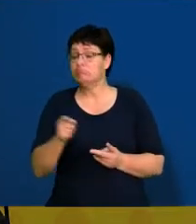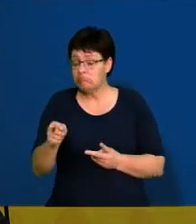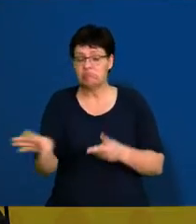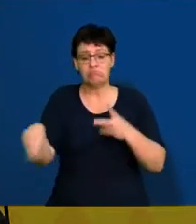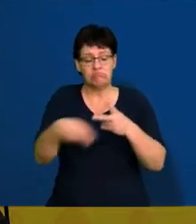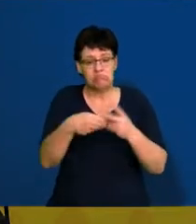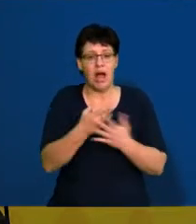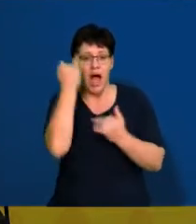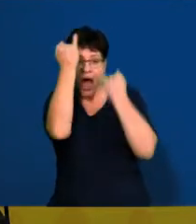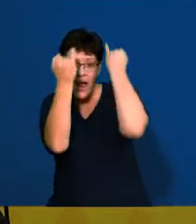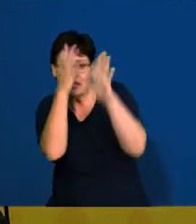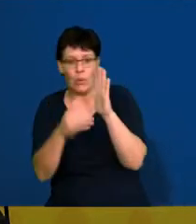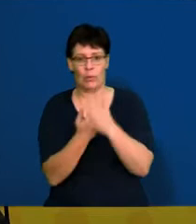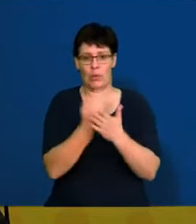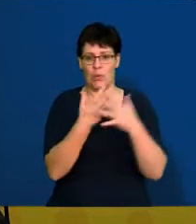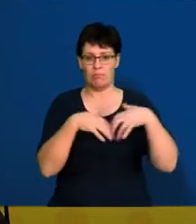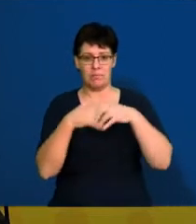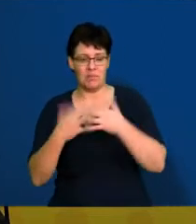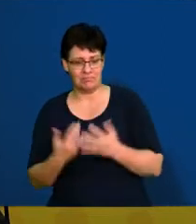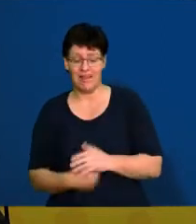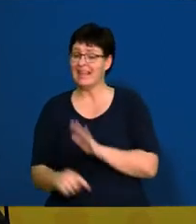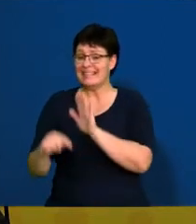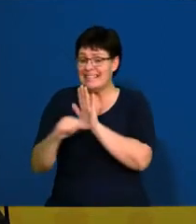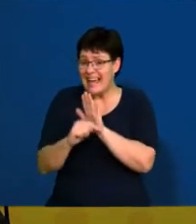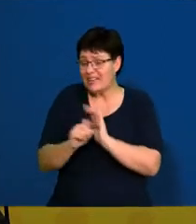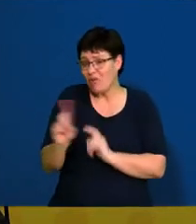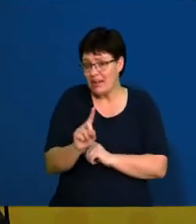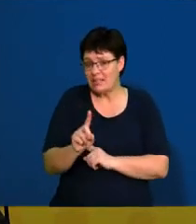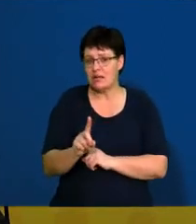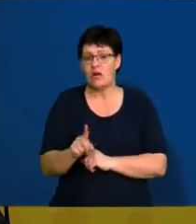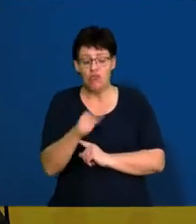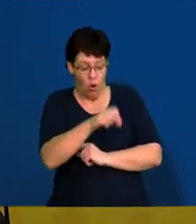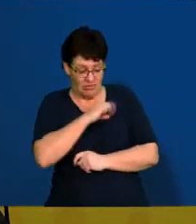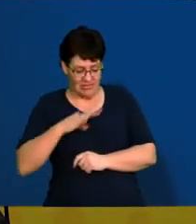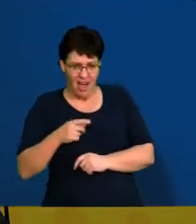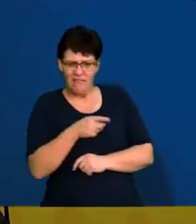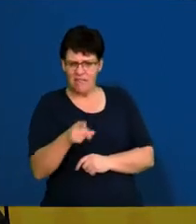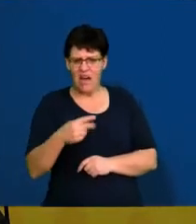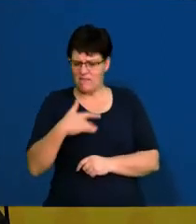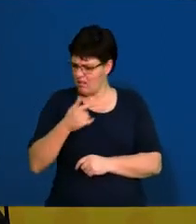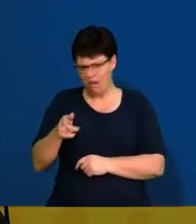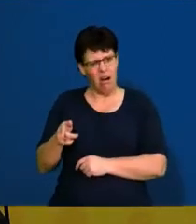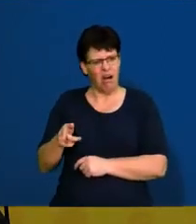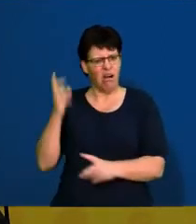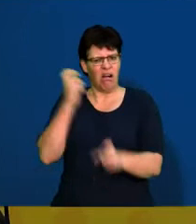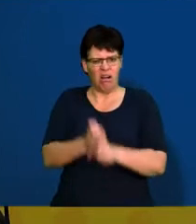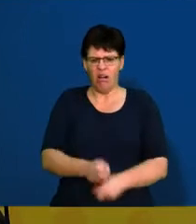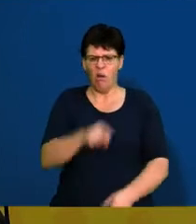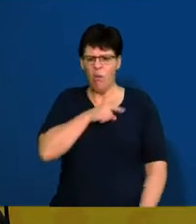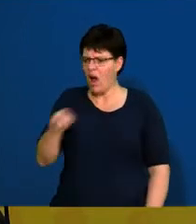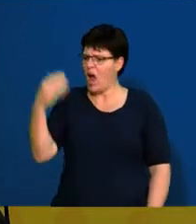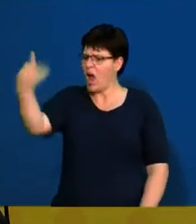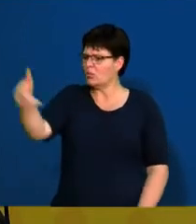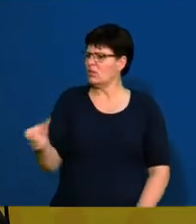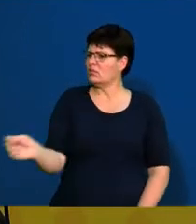They can bring in new ideas. Disadvantages are that your current employees might feel hard done by because they